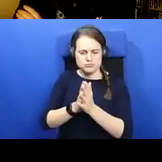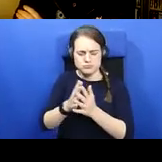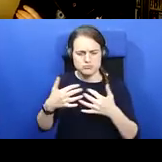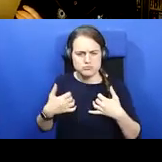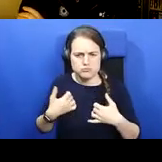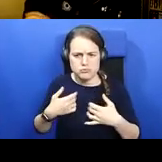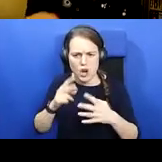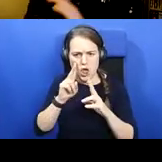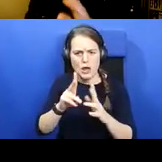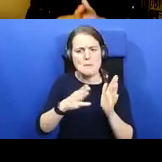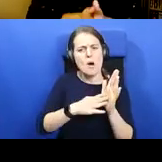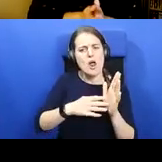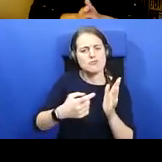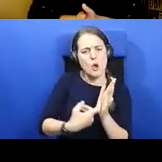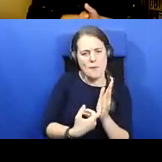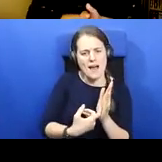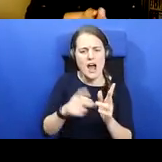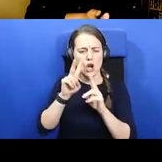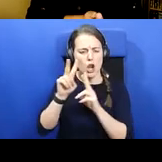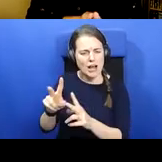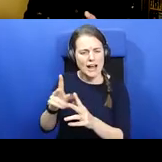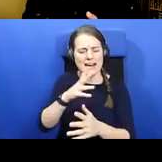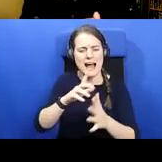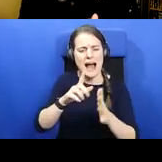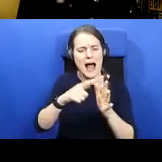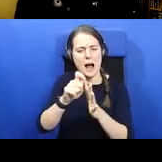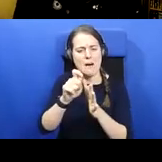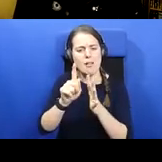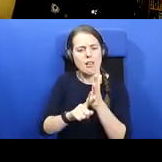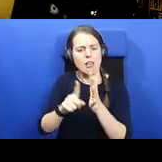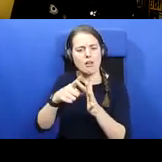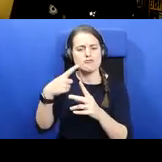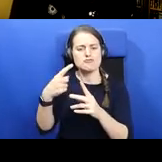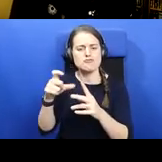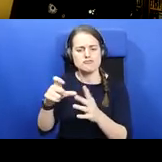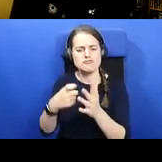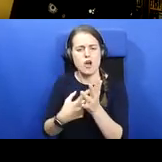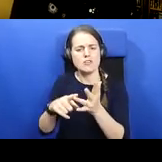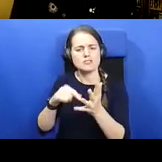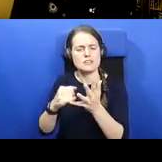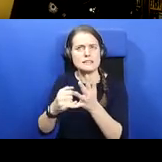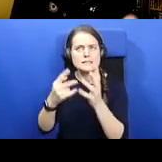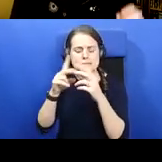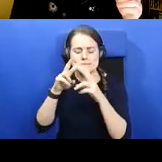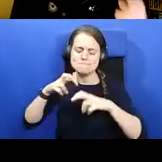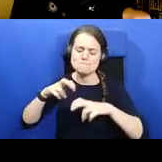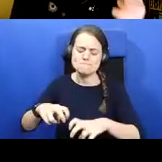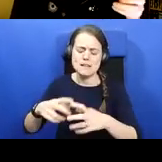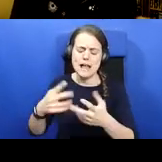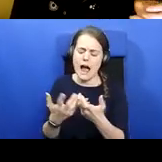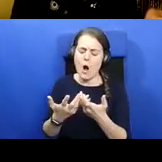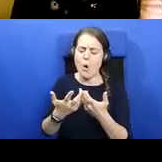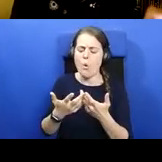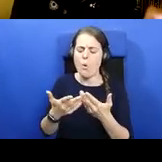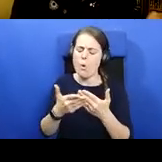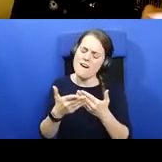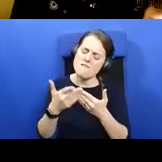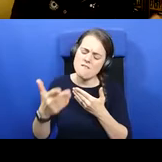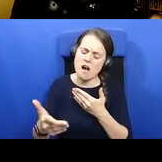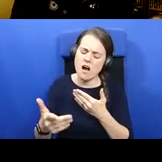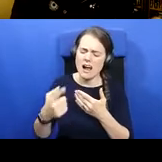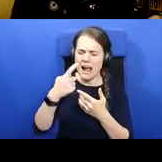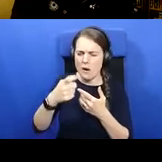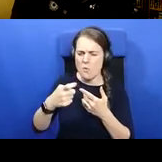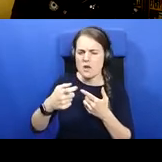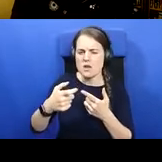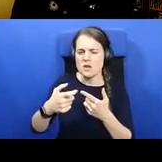Rova and looking at Applecross is the extent to which this may be is something that goes back to the